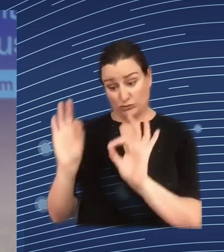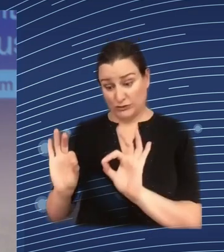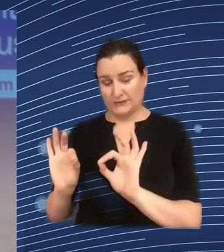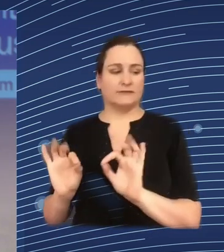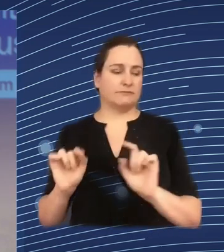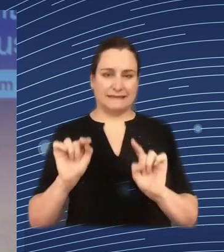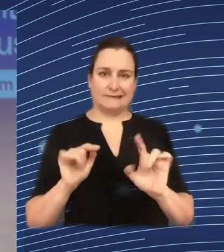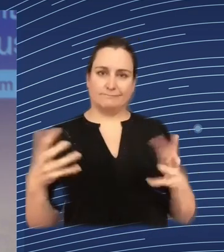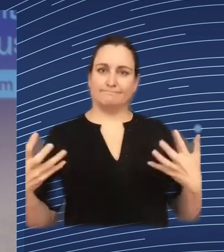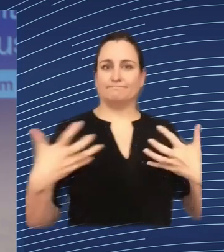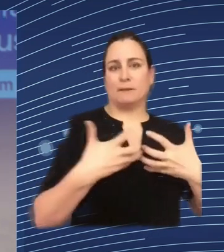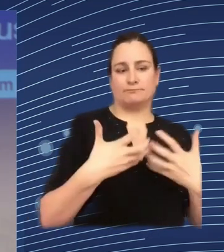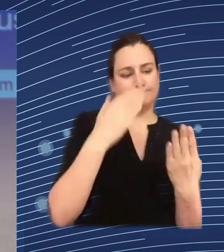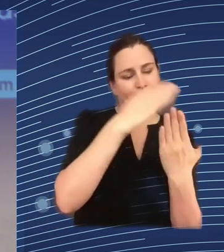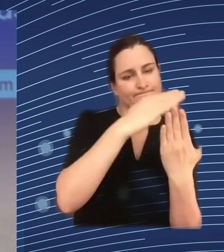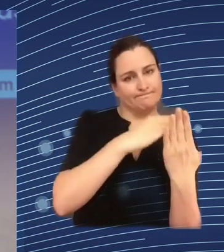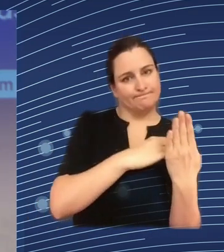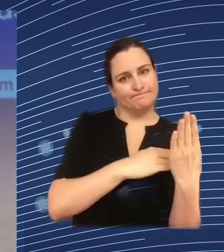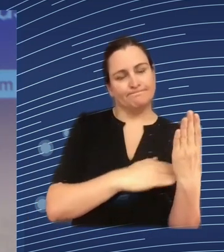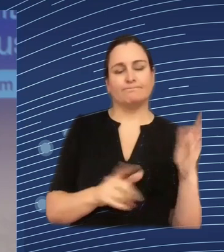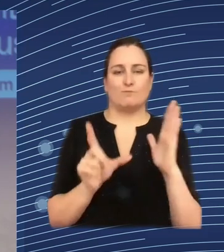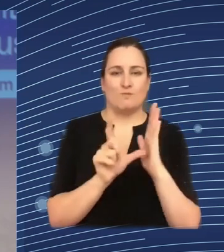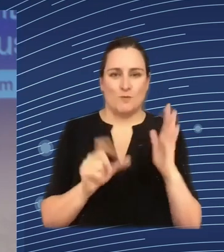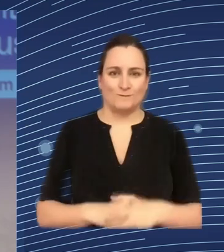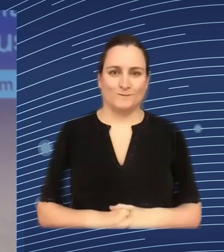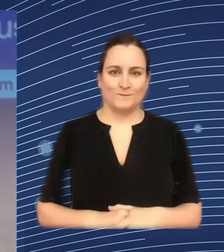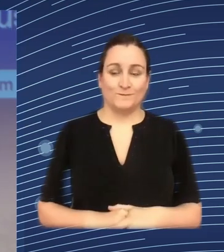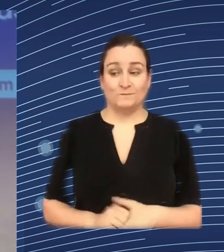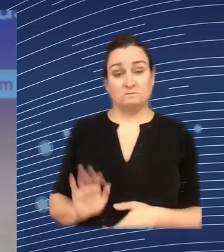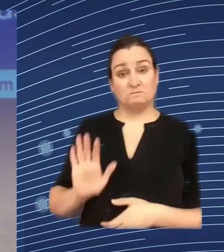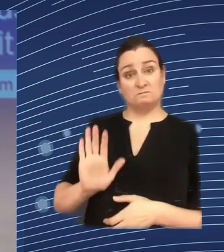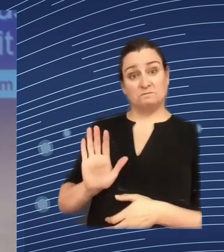suitability and qualifications applicants